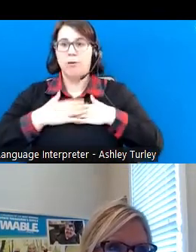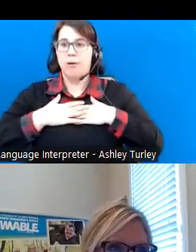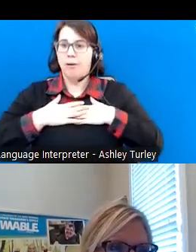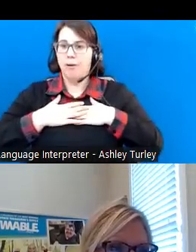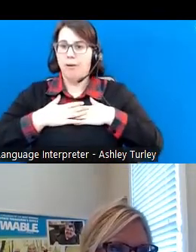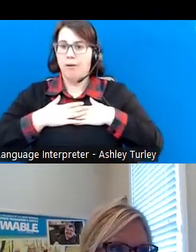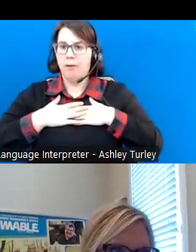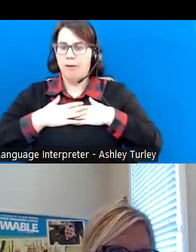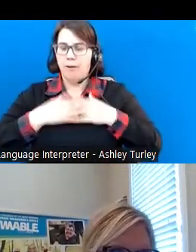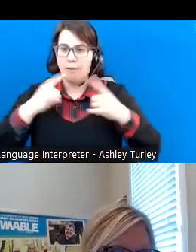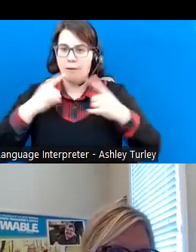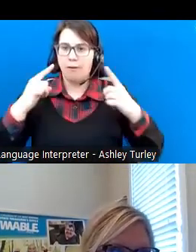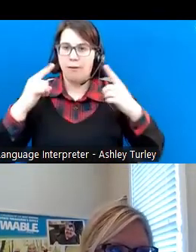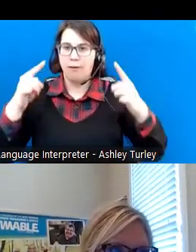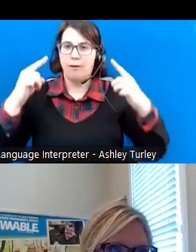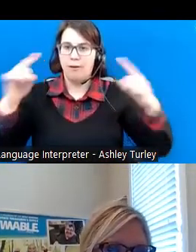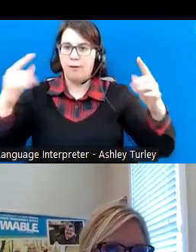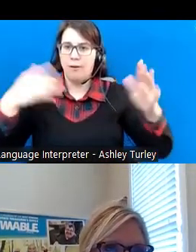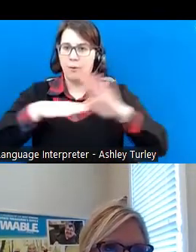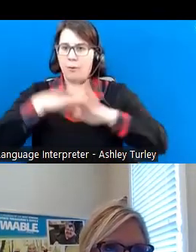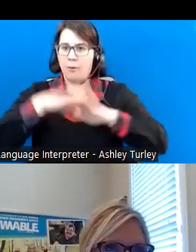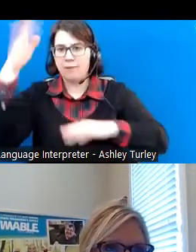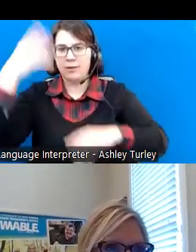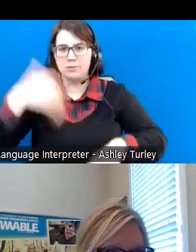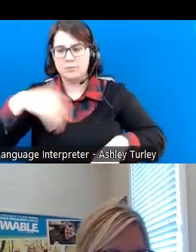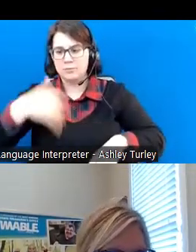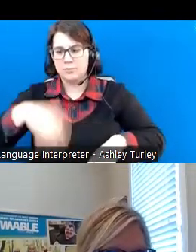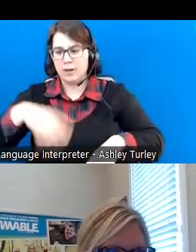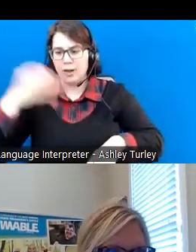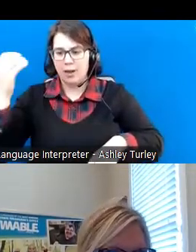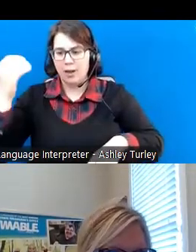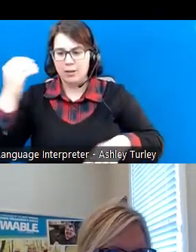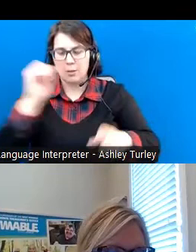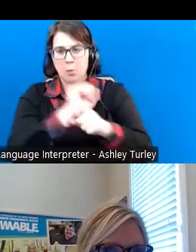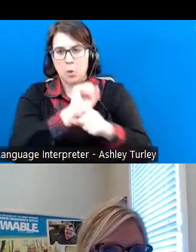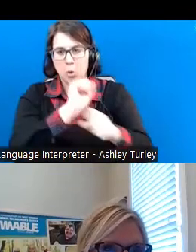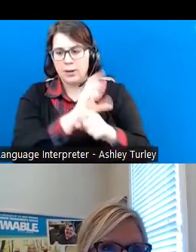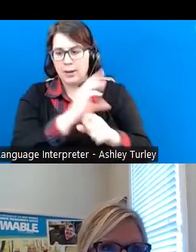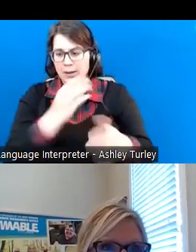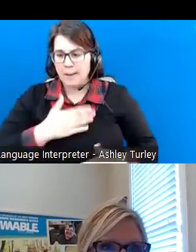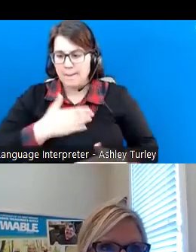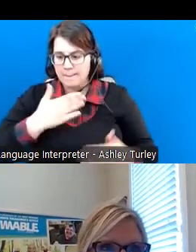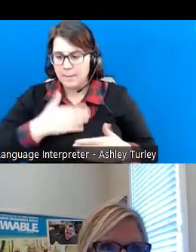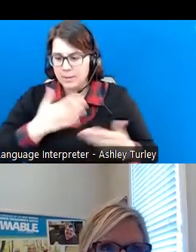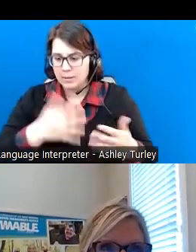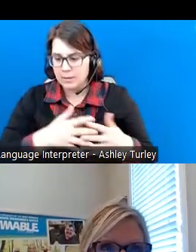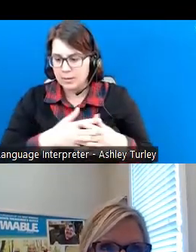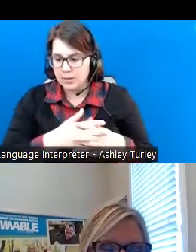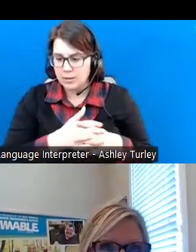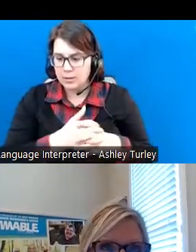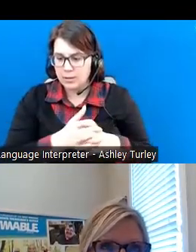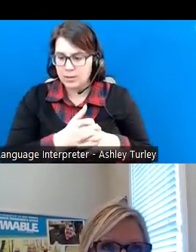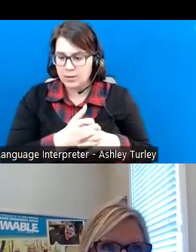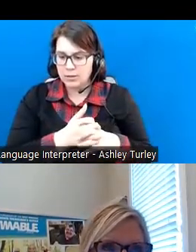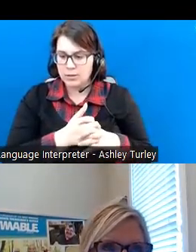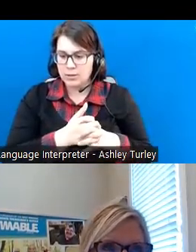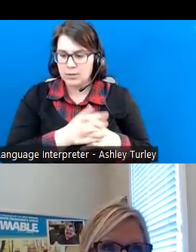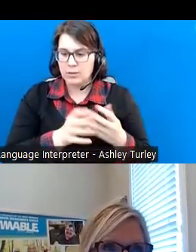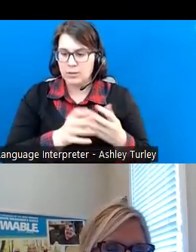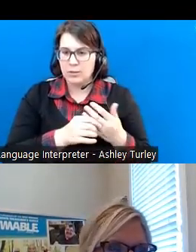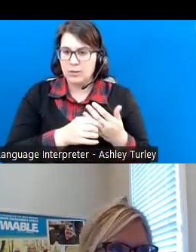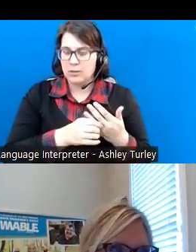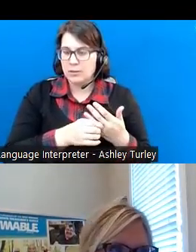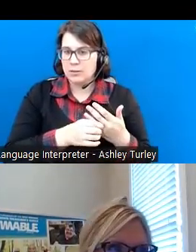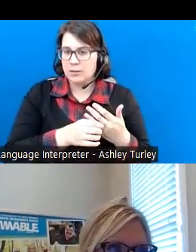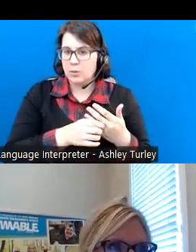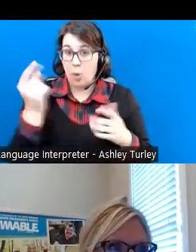to see these individuals thriving and just employed and happy. And one of the key words that was brought up yesterday